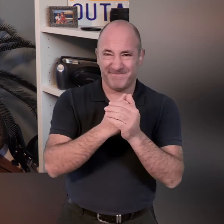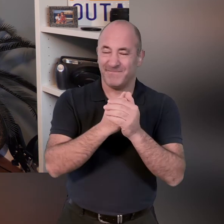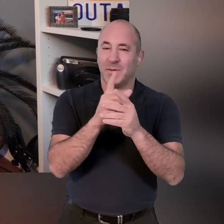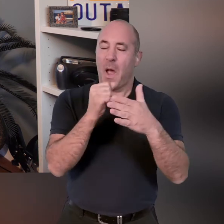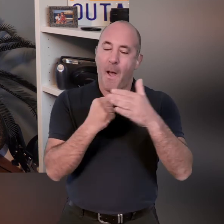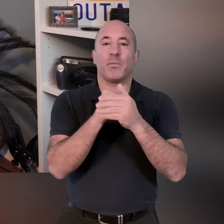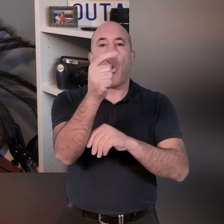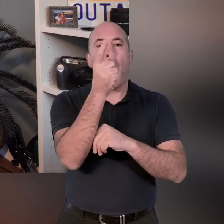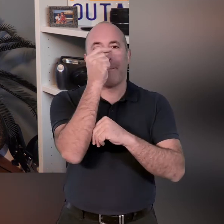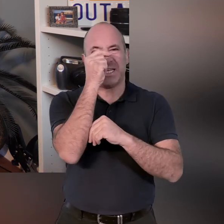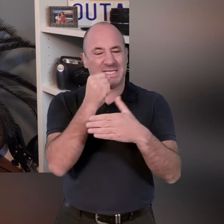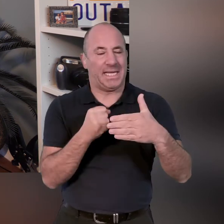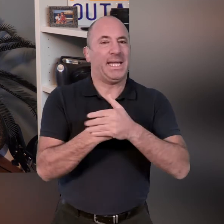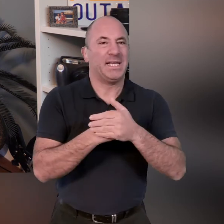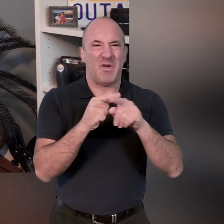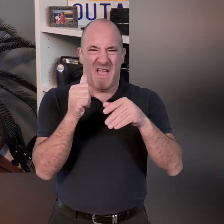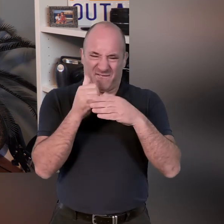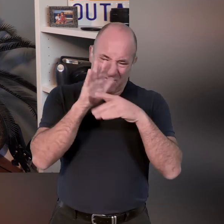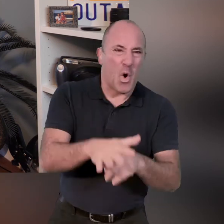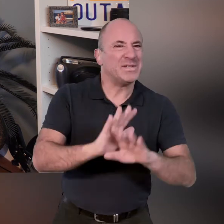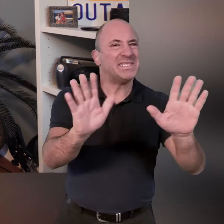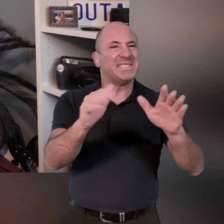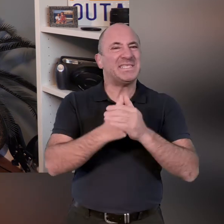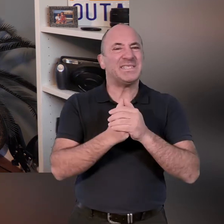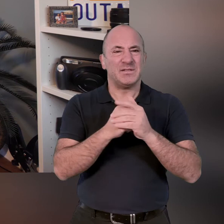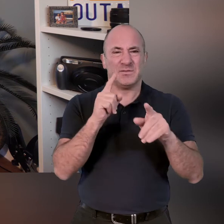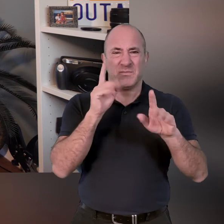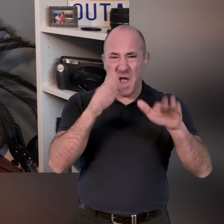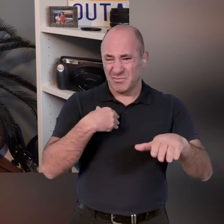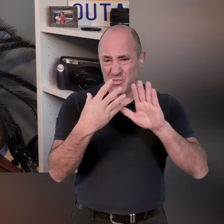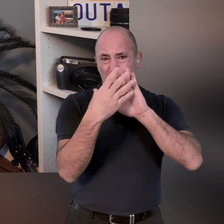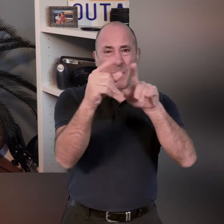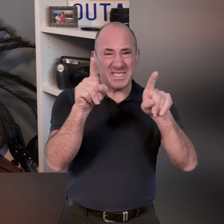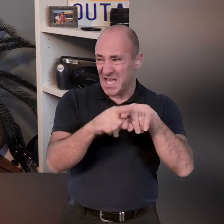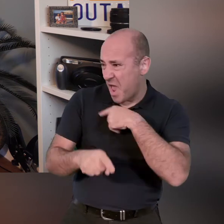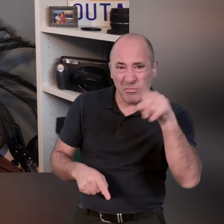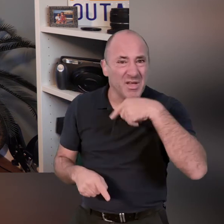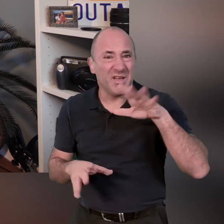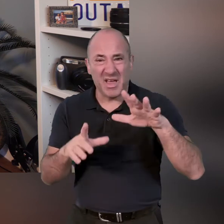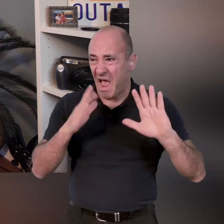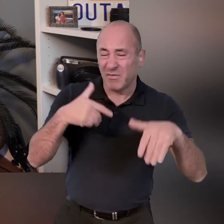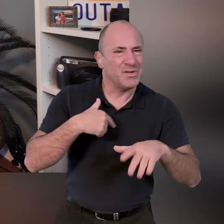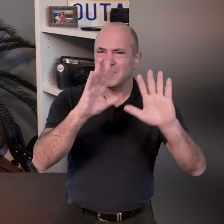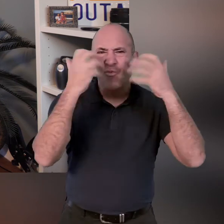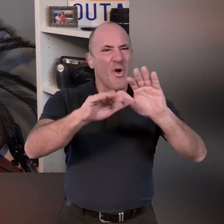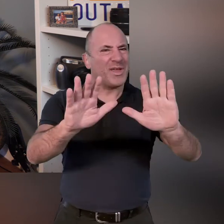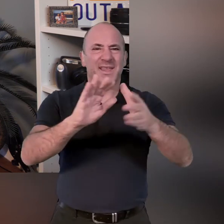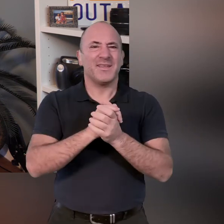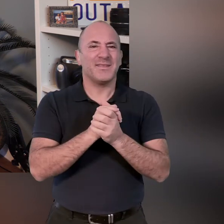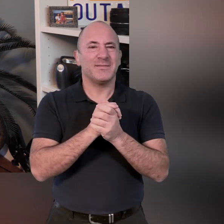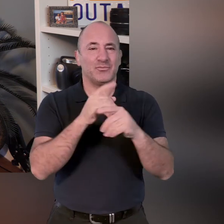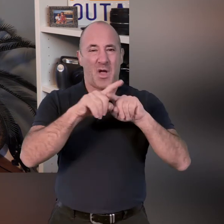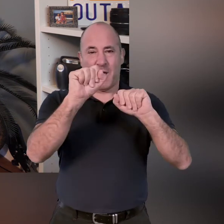sure you always keep it within your ability range as always do not worry about mirroring exactly what i'm doing in these sessions